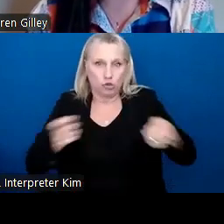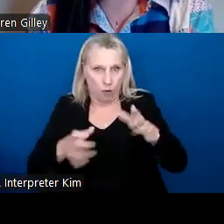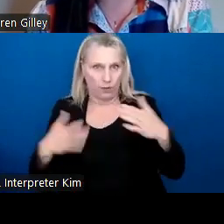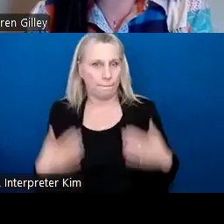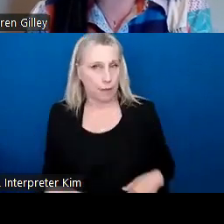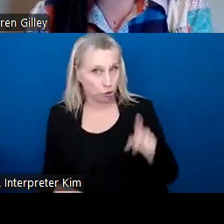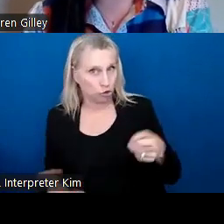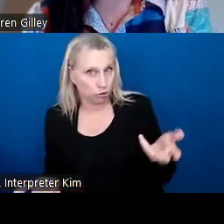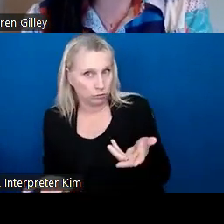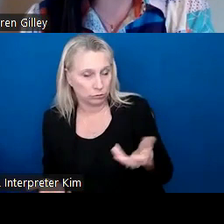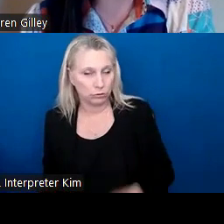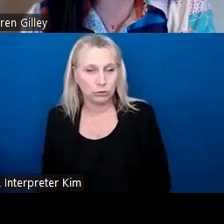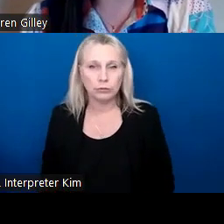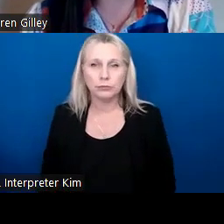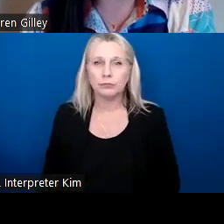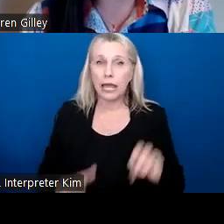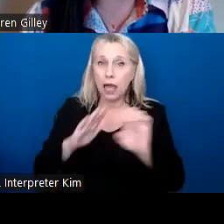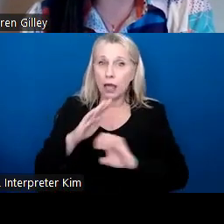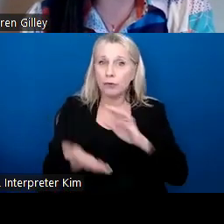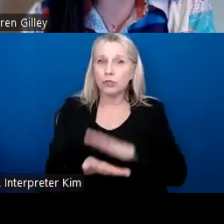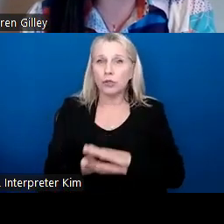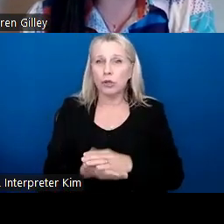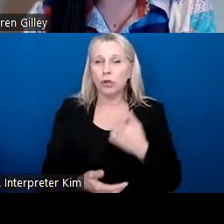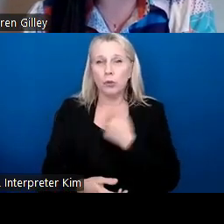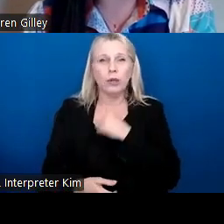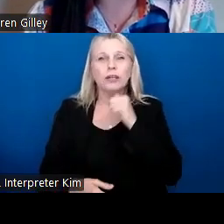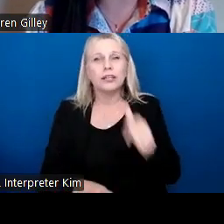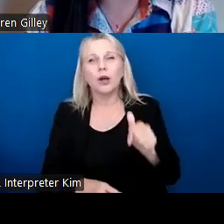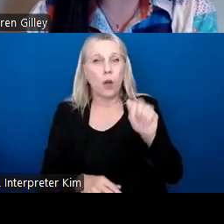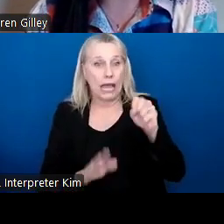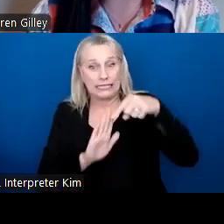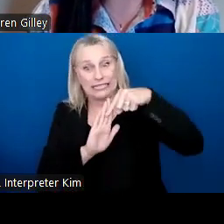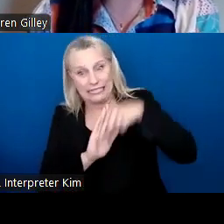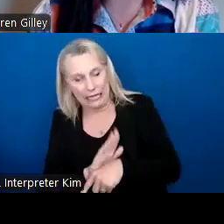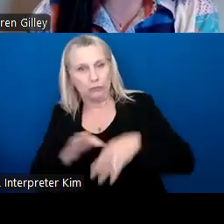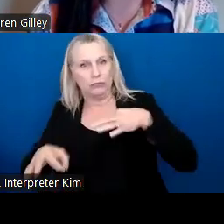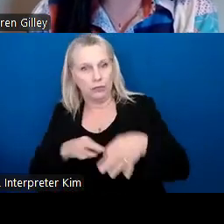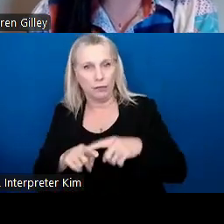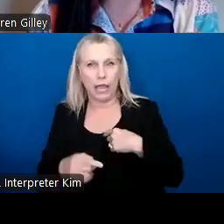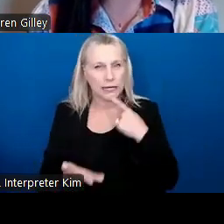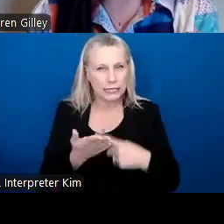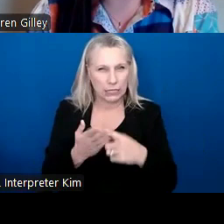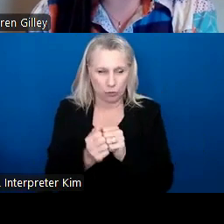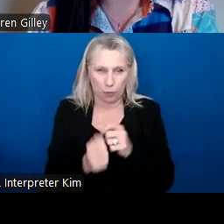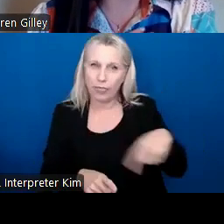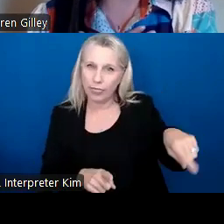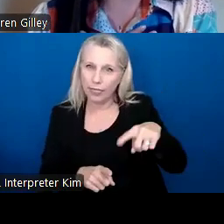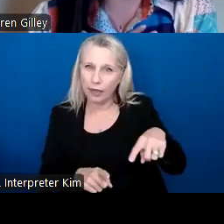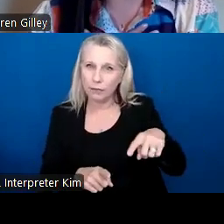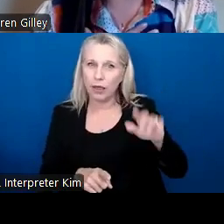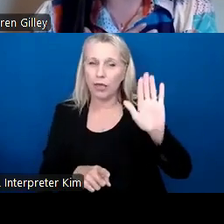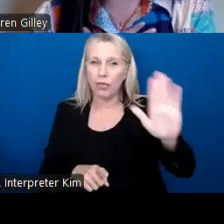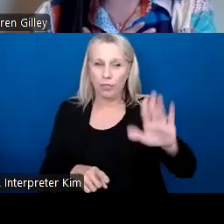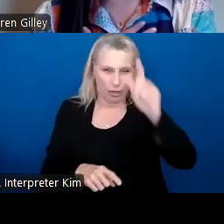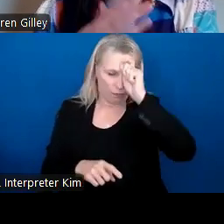Um, so in elementary school, we don't go as deep, but I will briefly talk with them about their autonomy